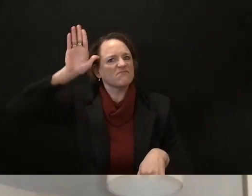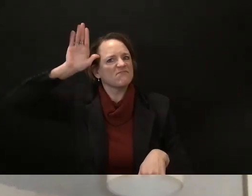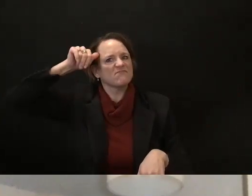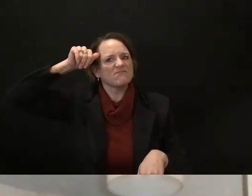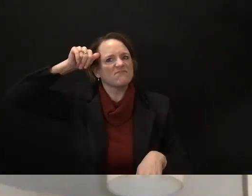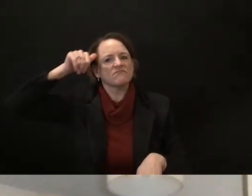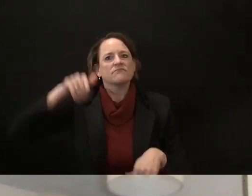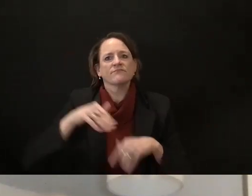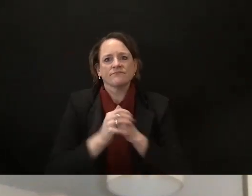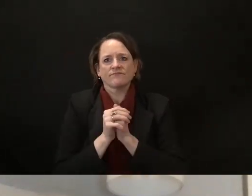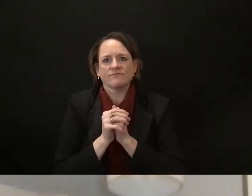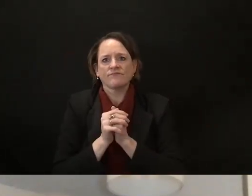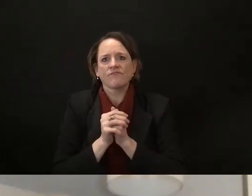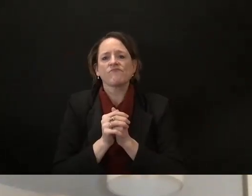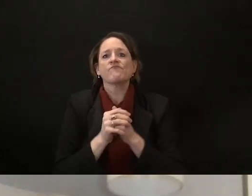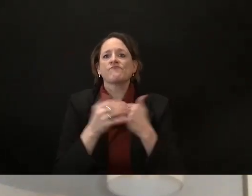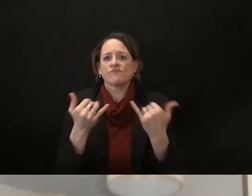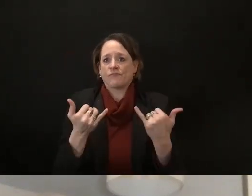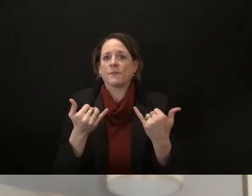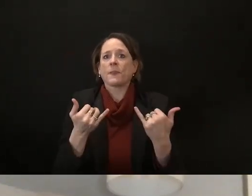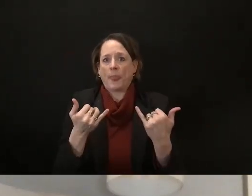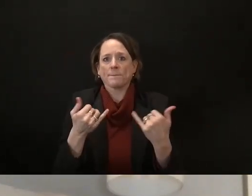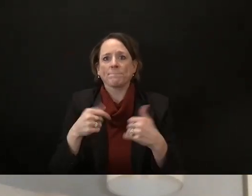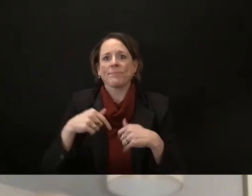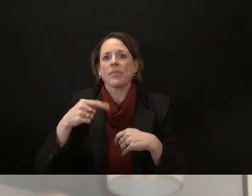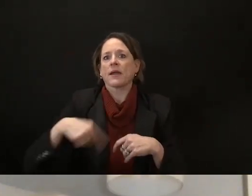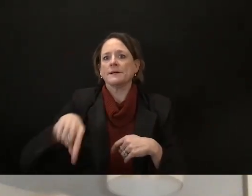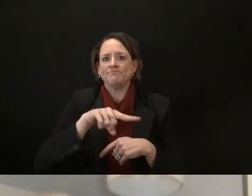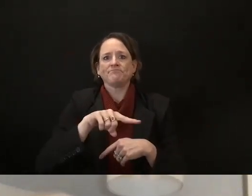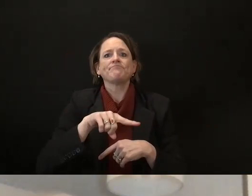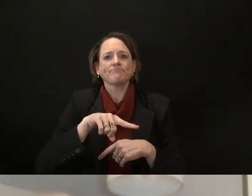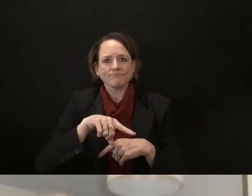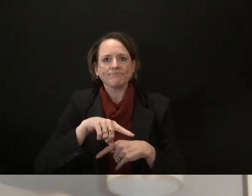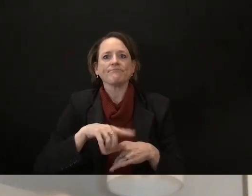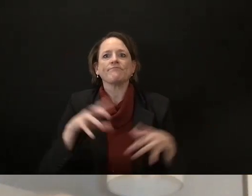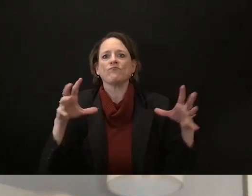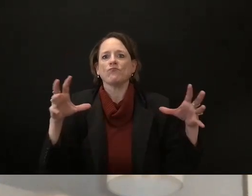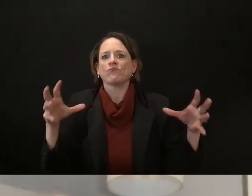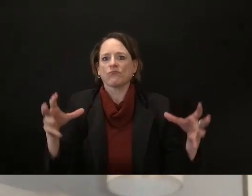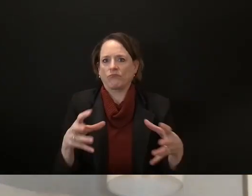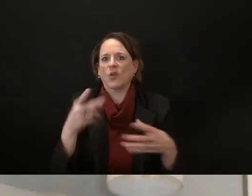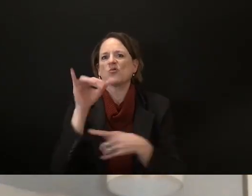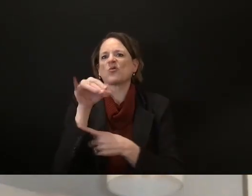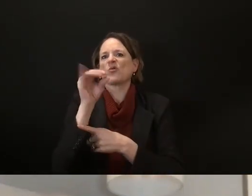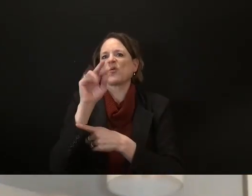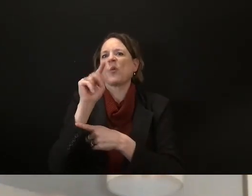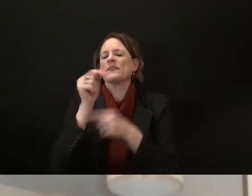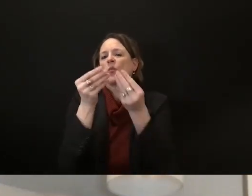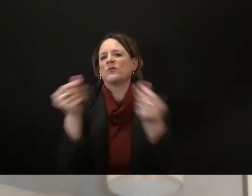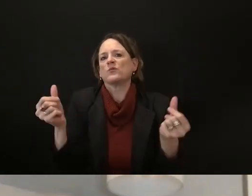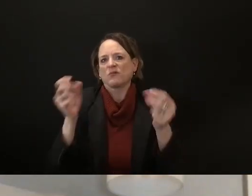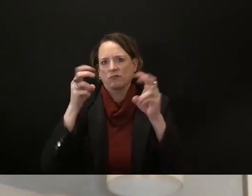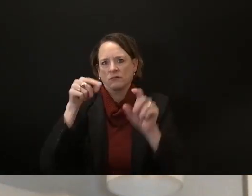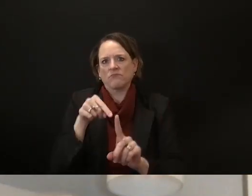resolution taking away masks in the middle of a pandemic when we're have three new